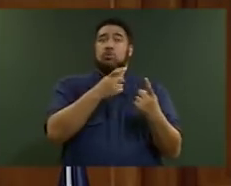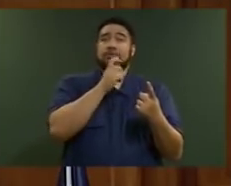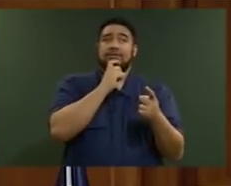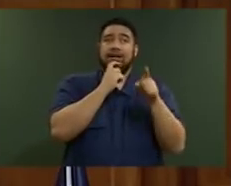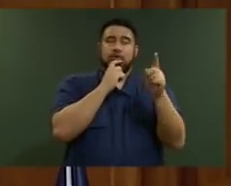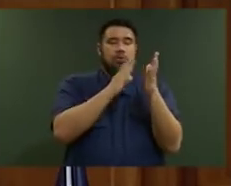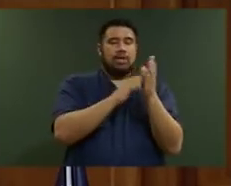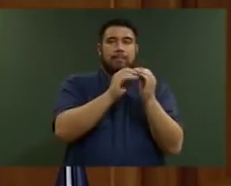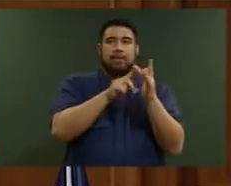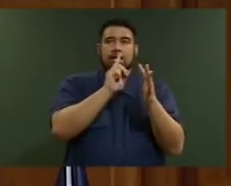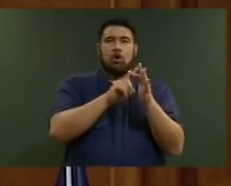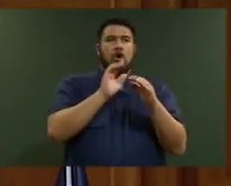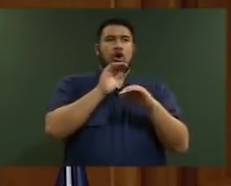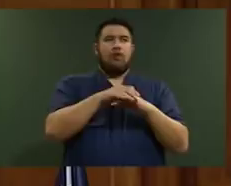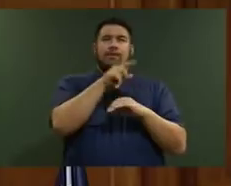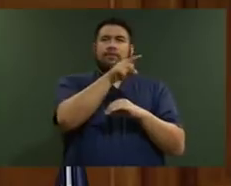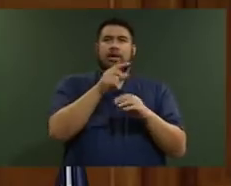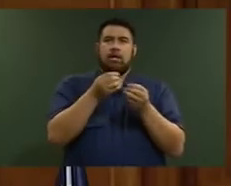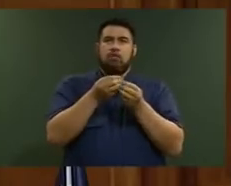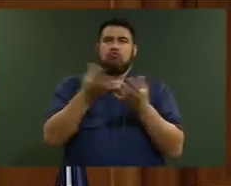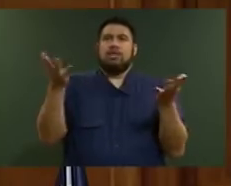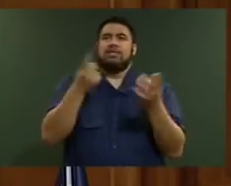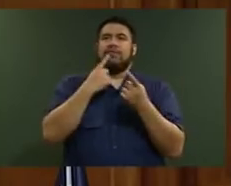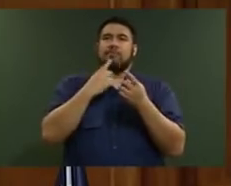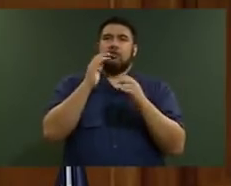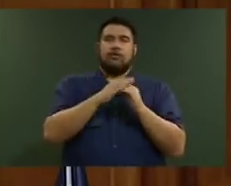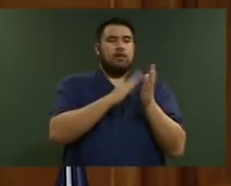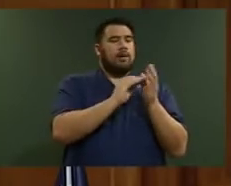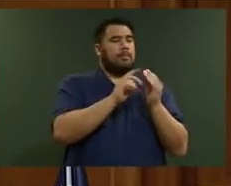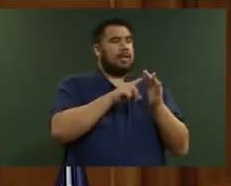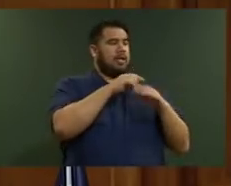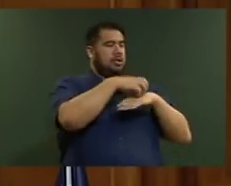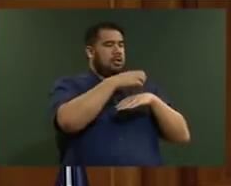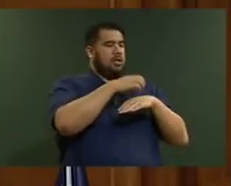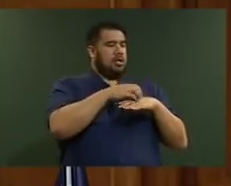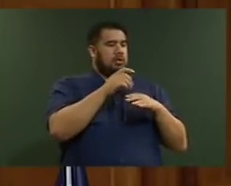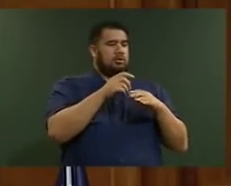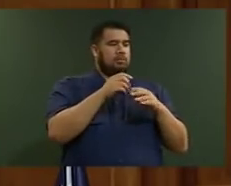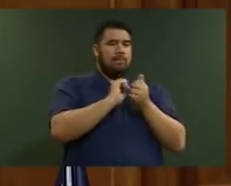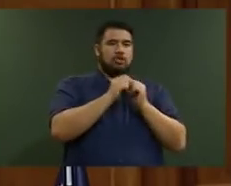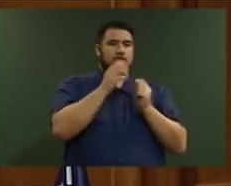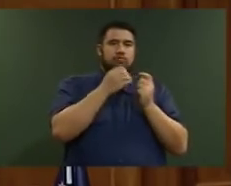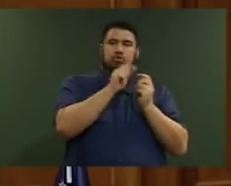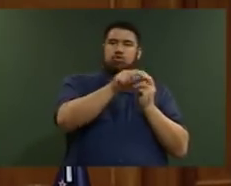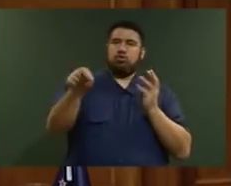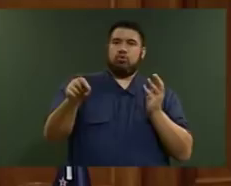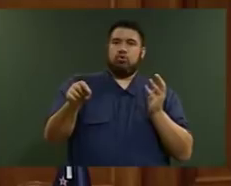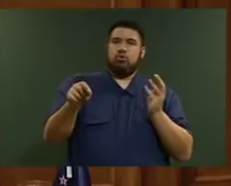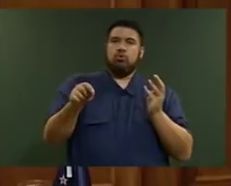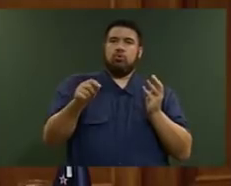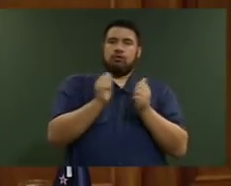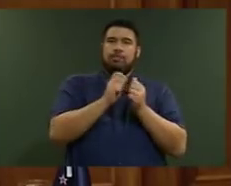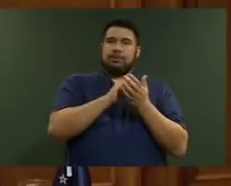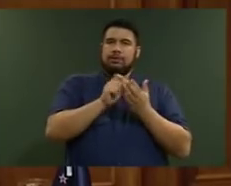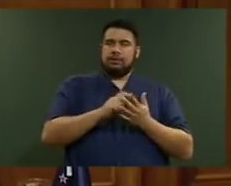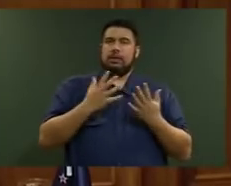funding between EMBY and the recipients of funds for the projects announced so far, I think I'll take the